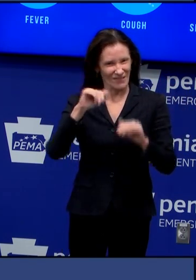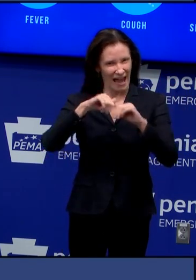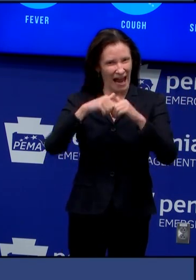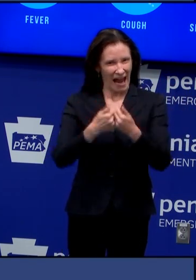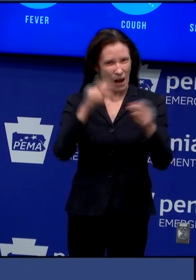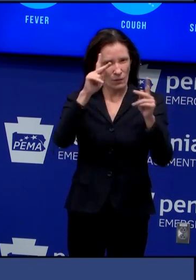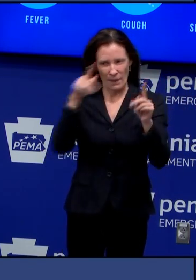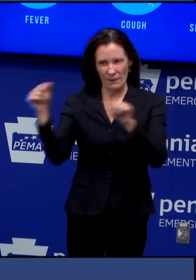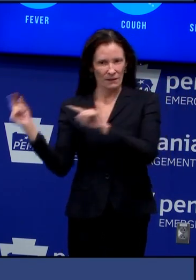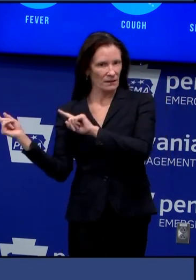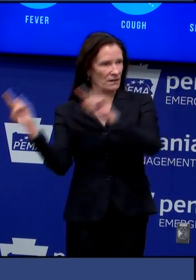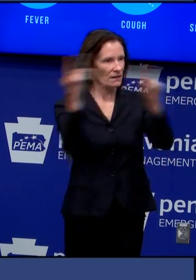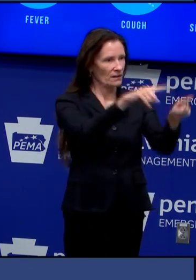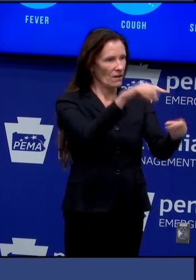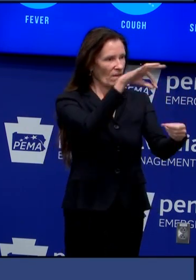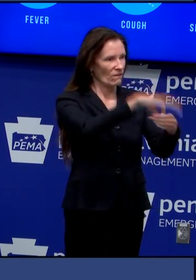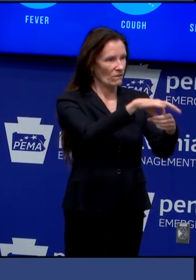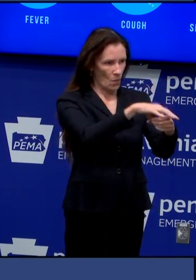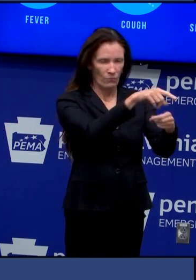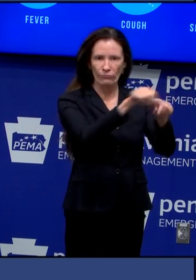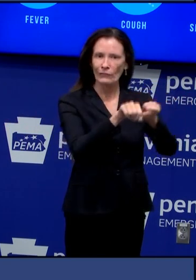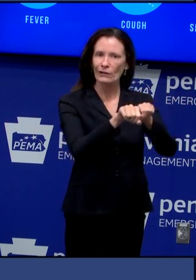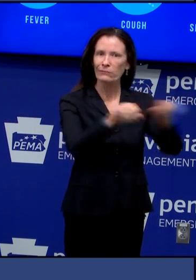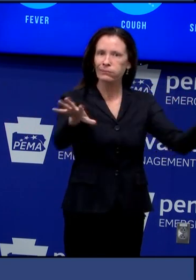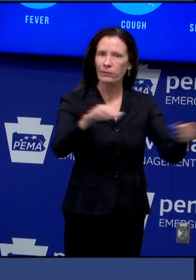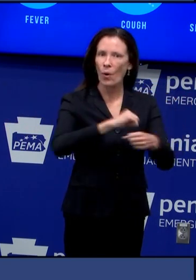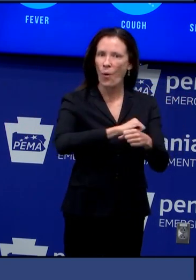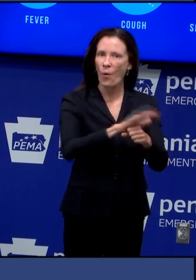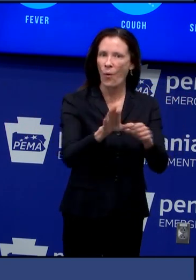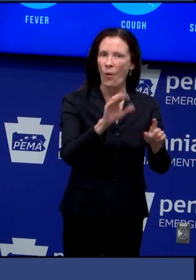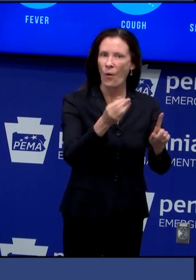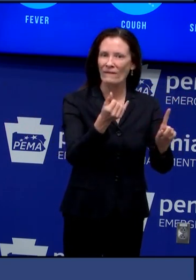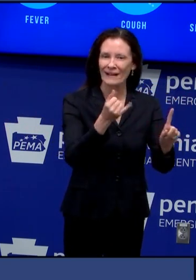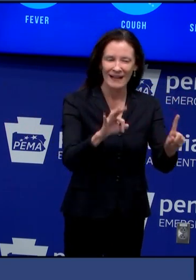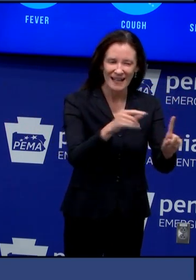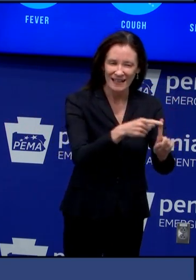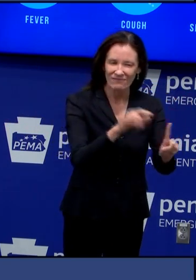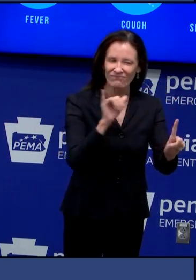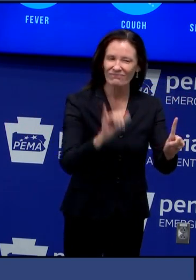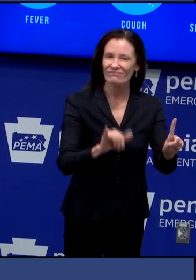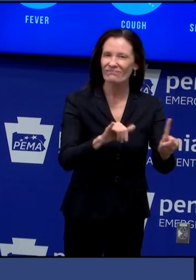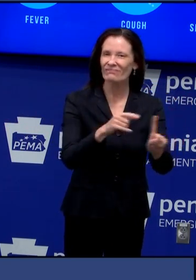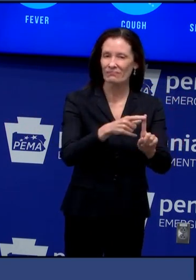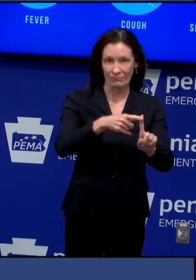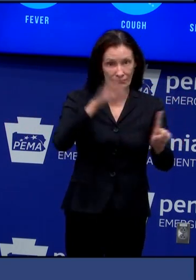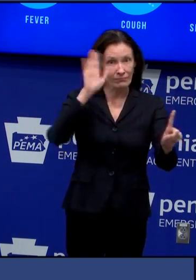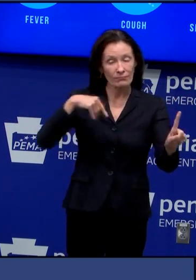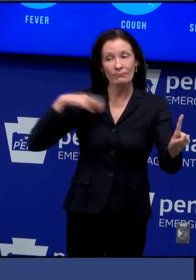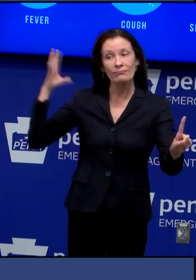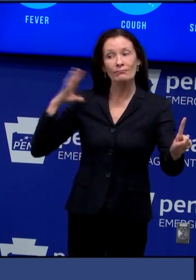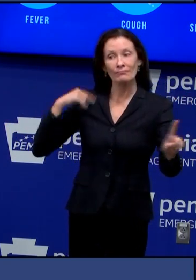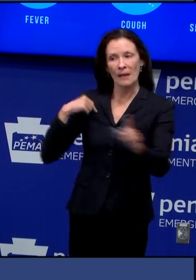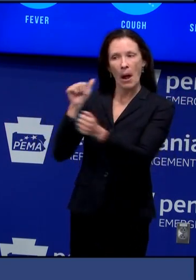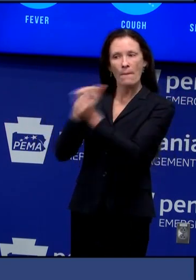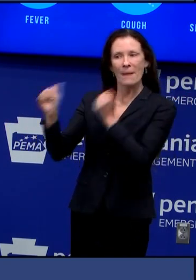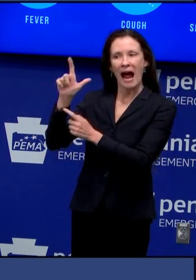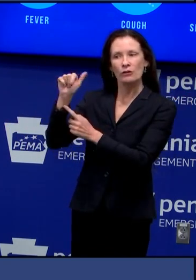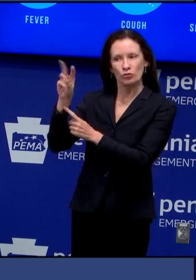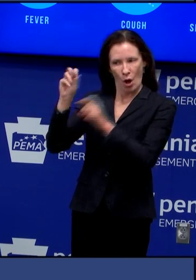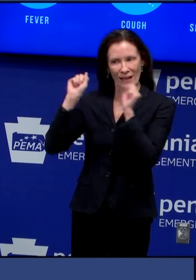now vote by mail last fall I signed into law the most sweeping improvements to our elections in 80 years